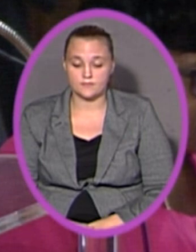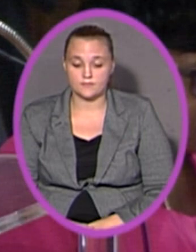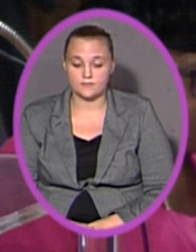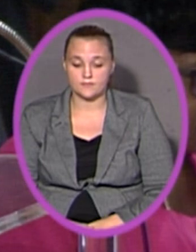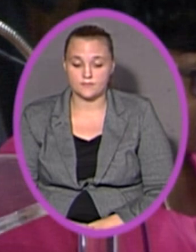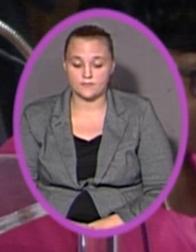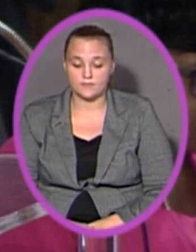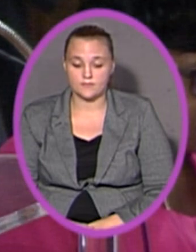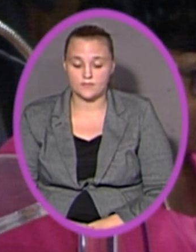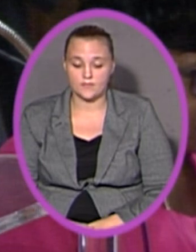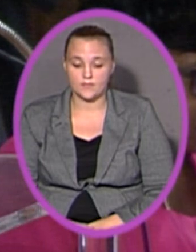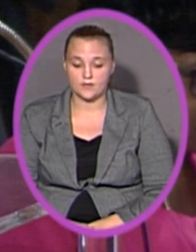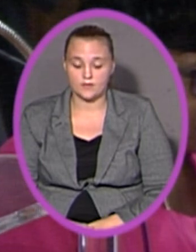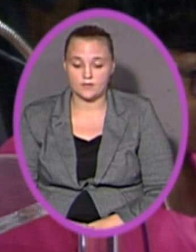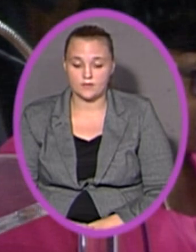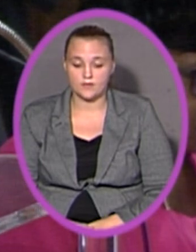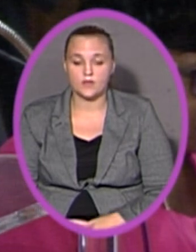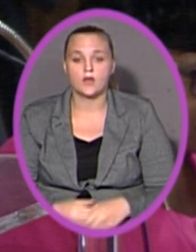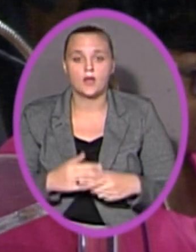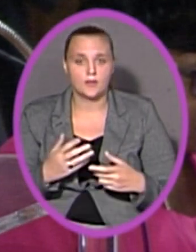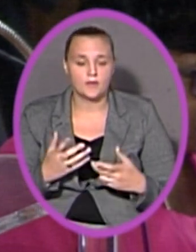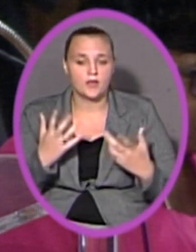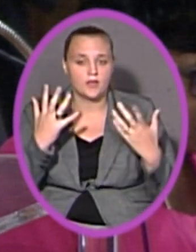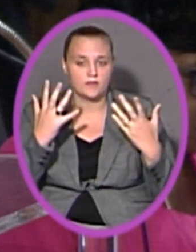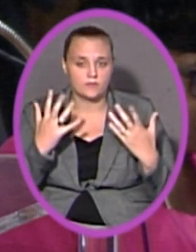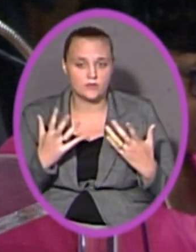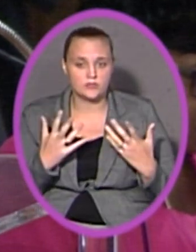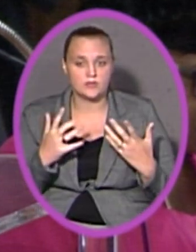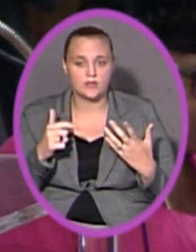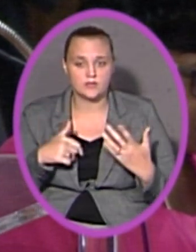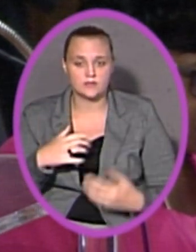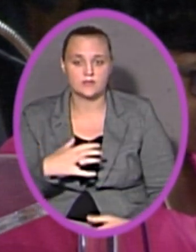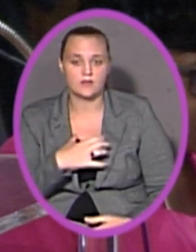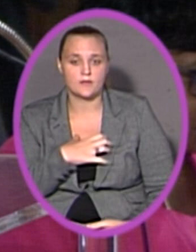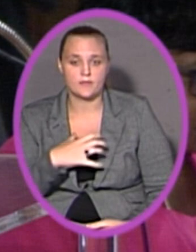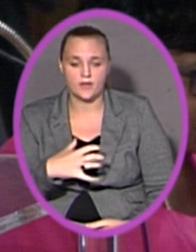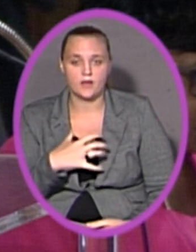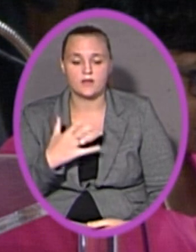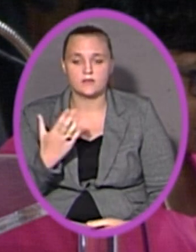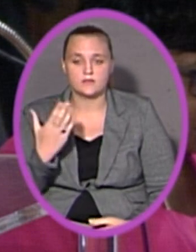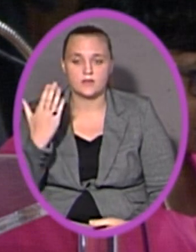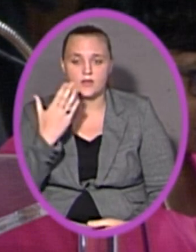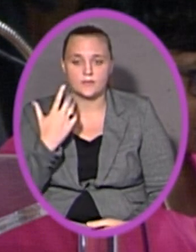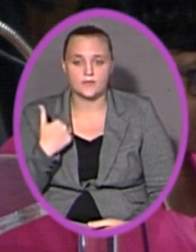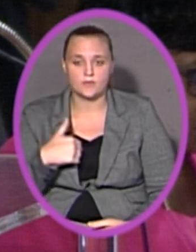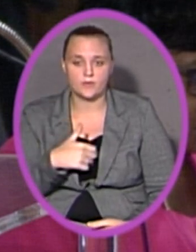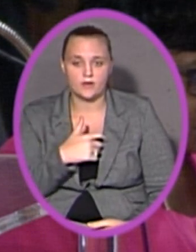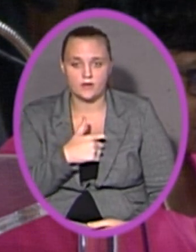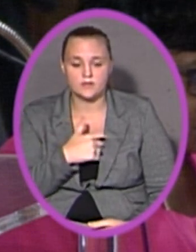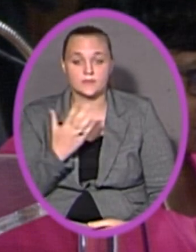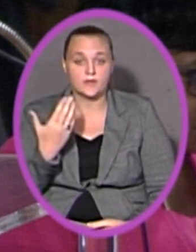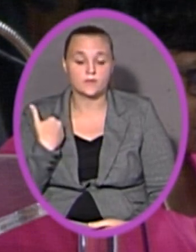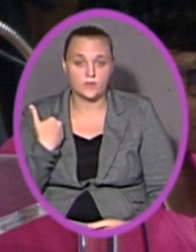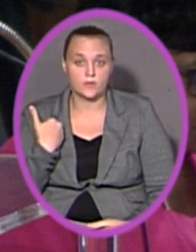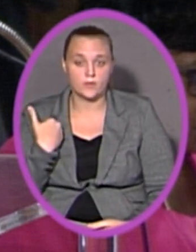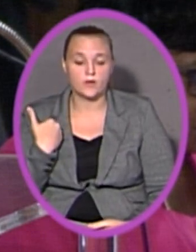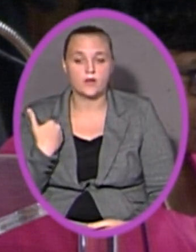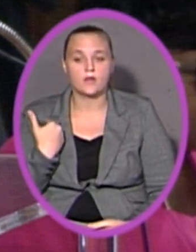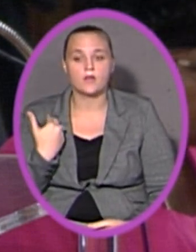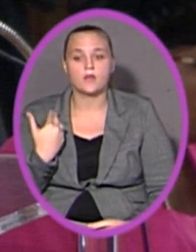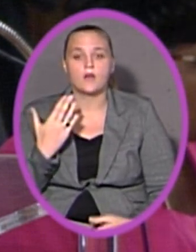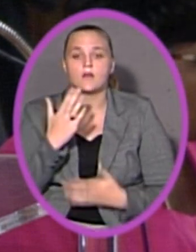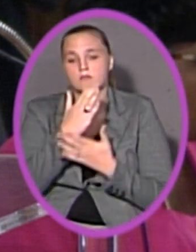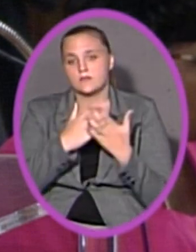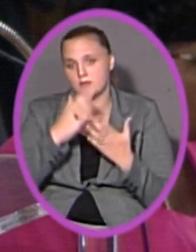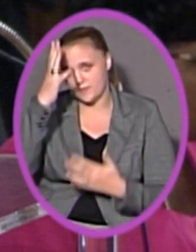Carvalho, unfortunately, this complaint has come before us before where some